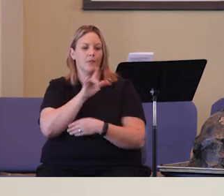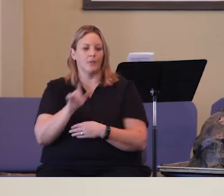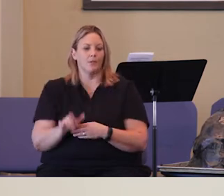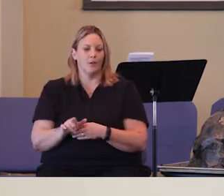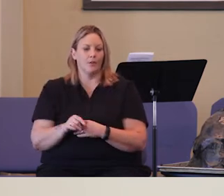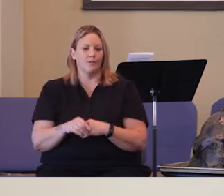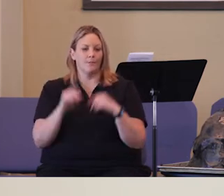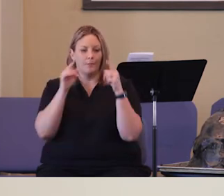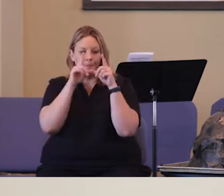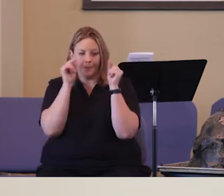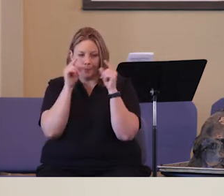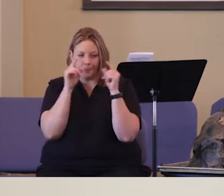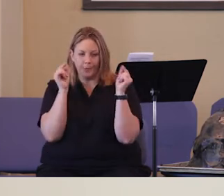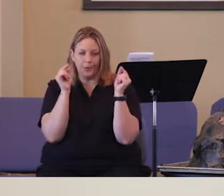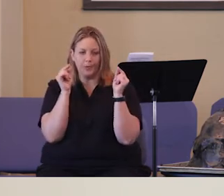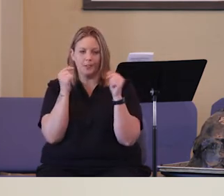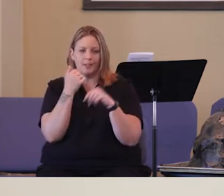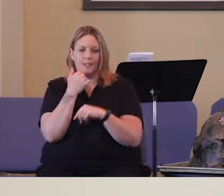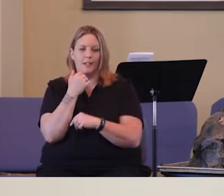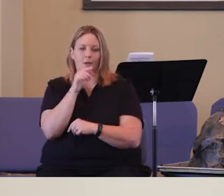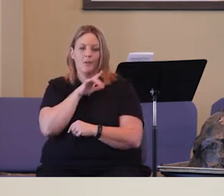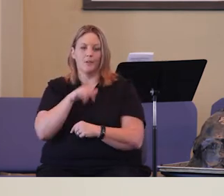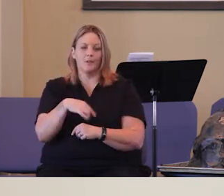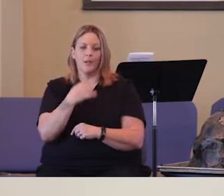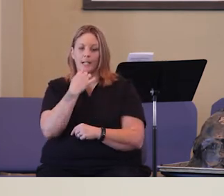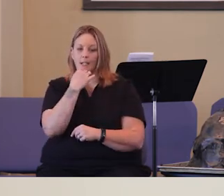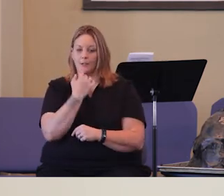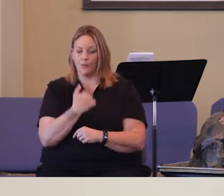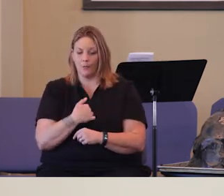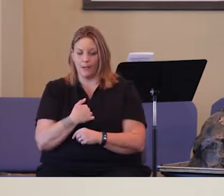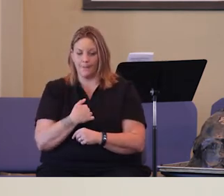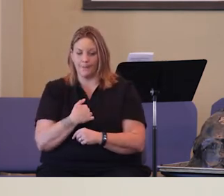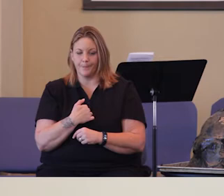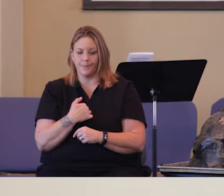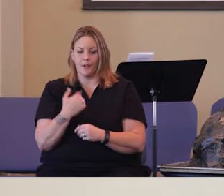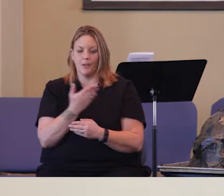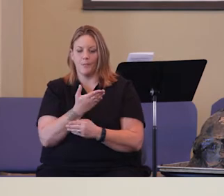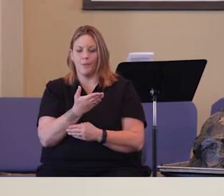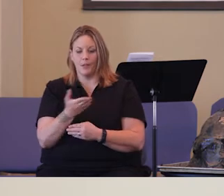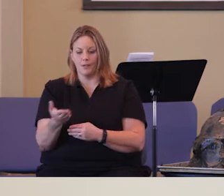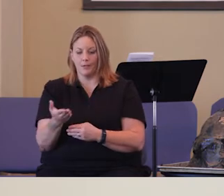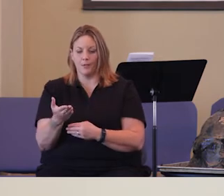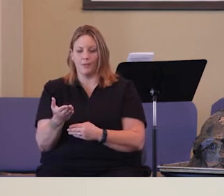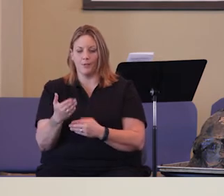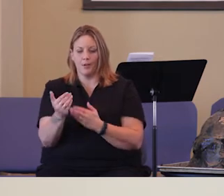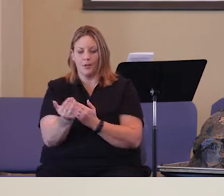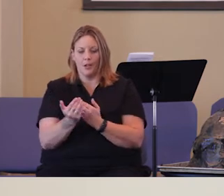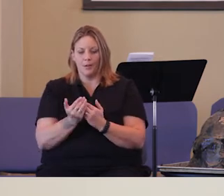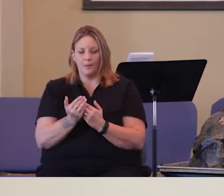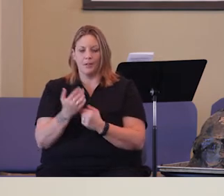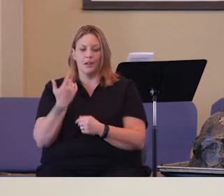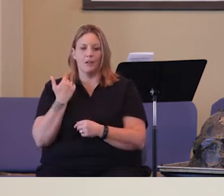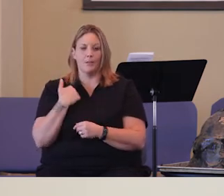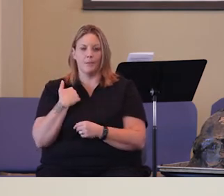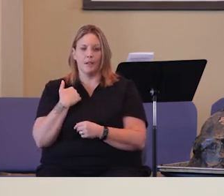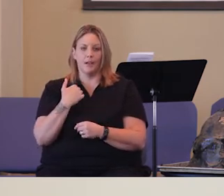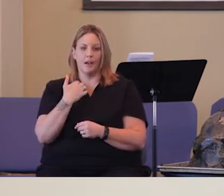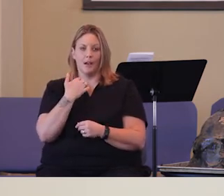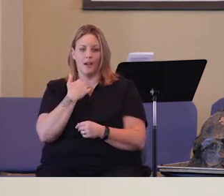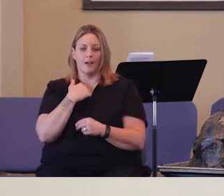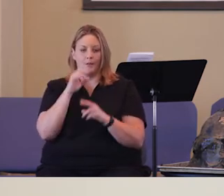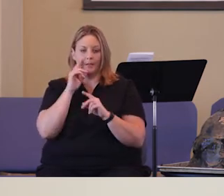Moses said to Aaron, This is what the Lord spoke to me. By those who came near to me,